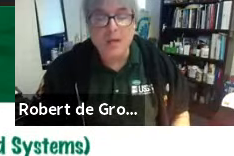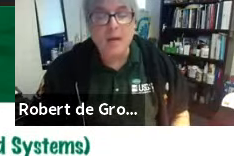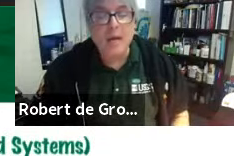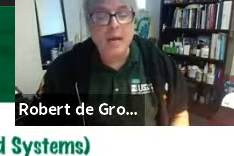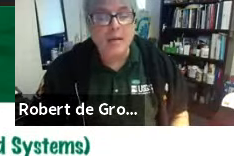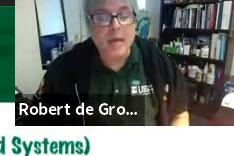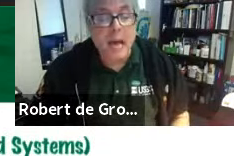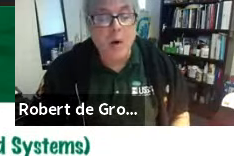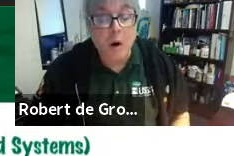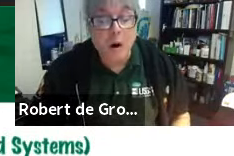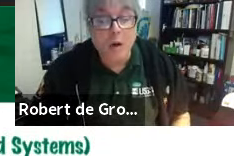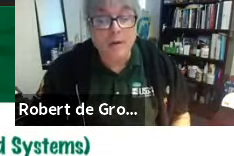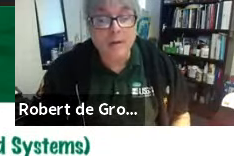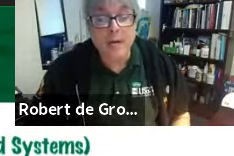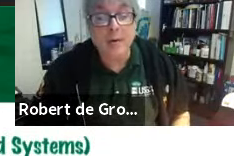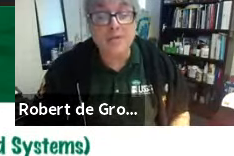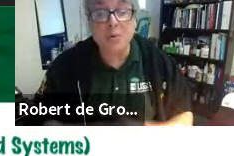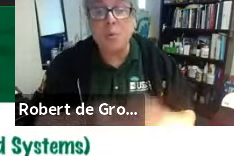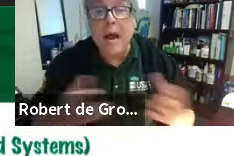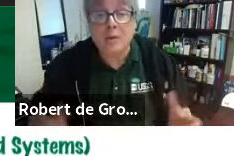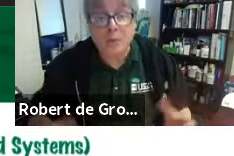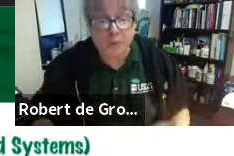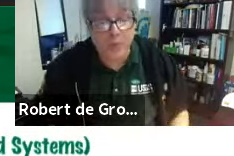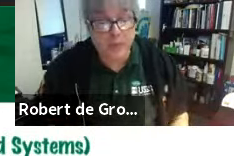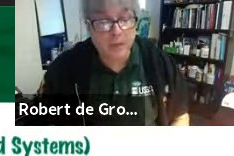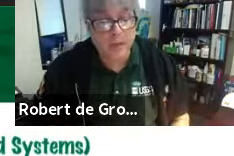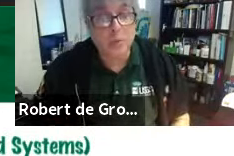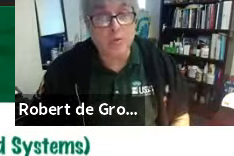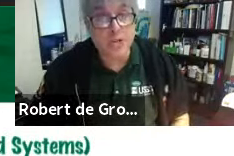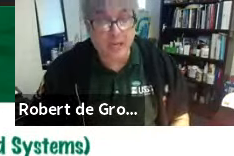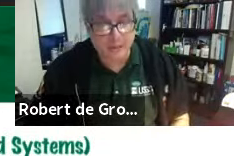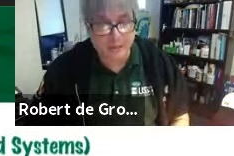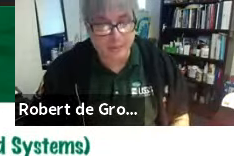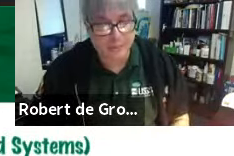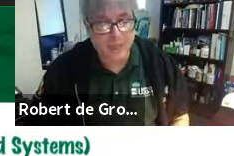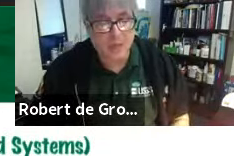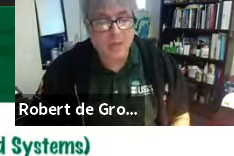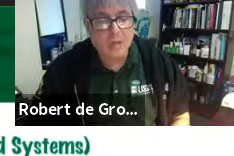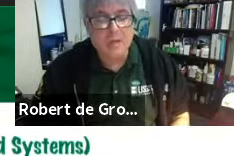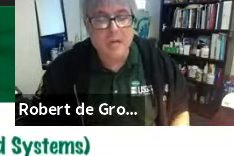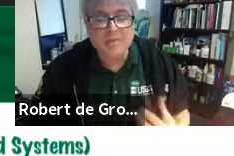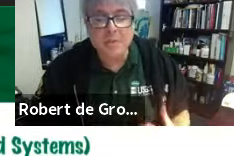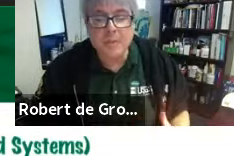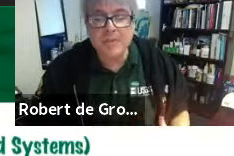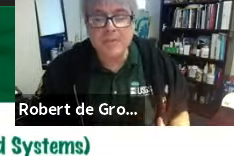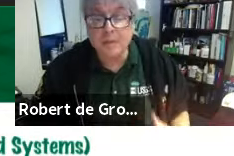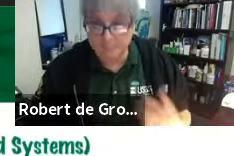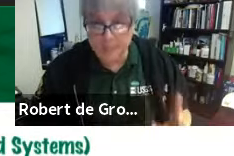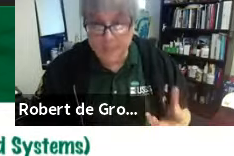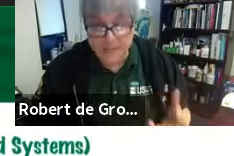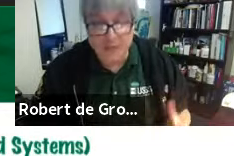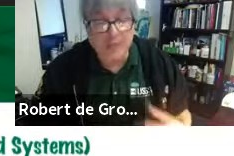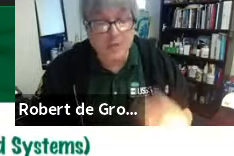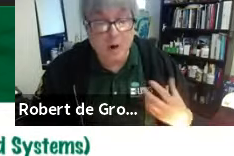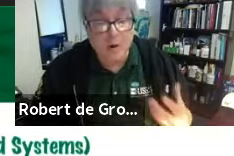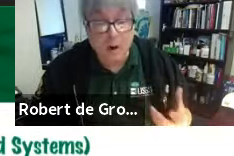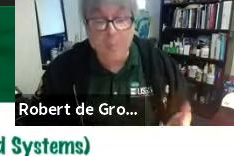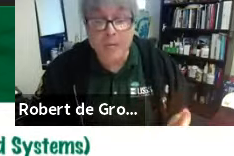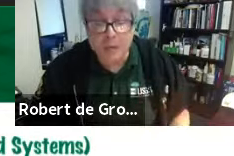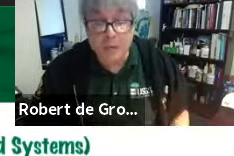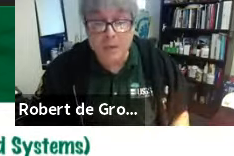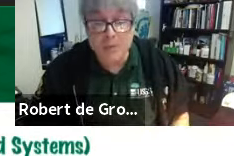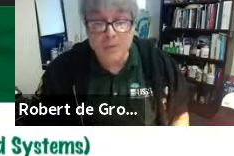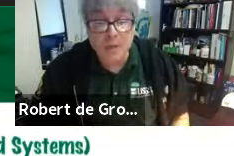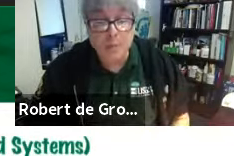and how hard areas around the earthquake will shake. These estimates are